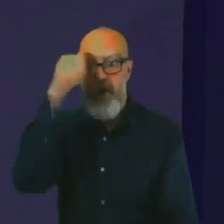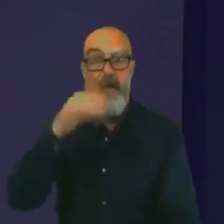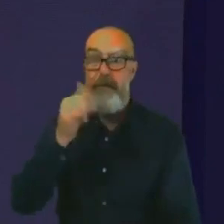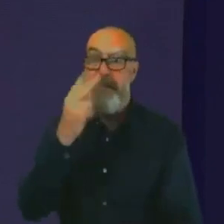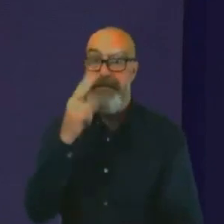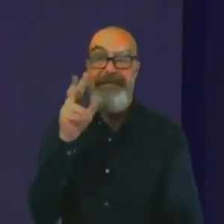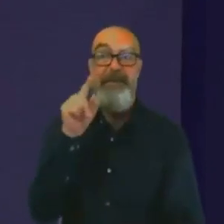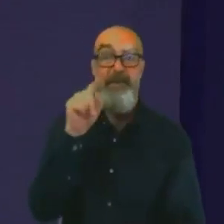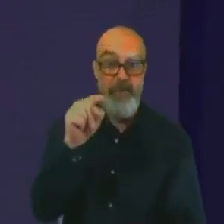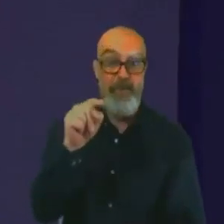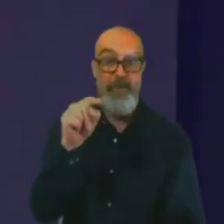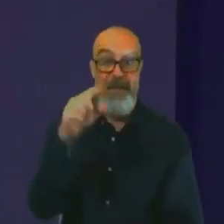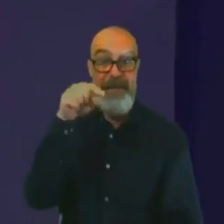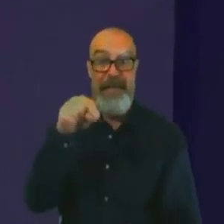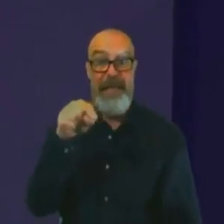on the Big Bang Digital in the future.